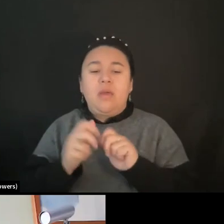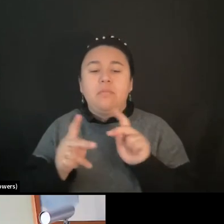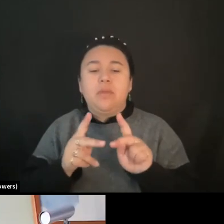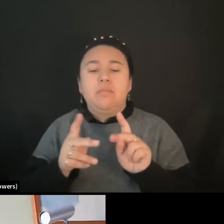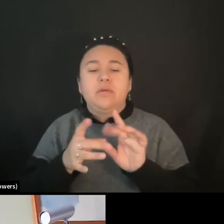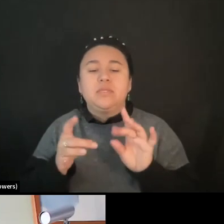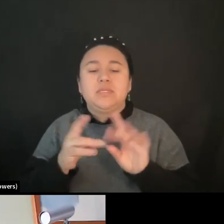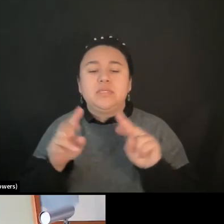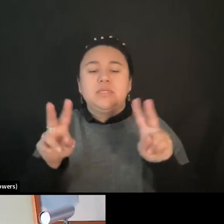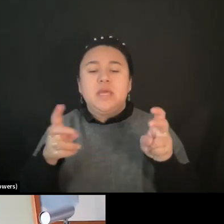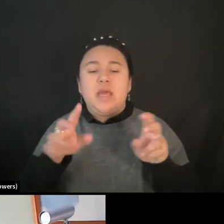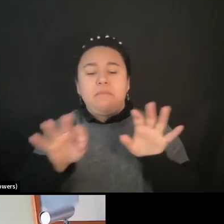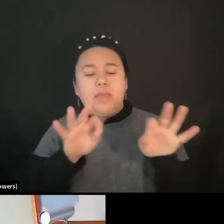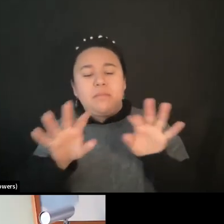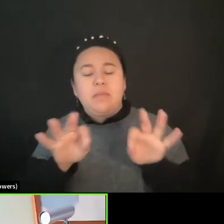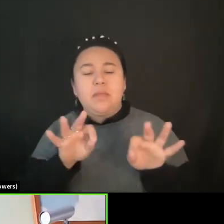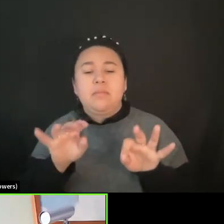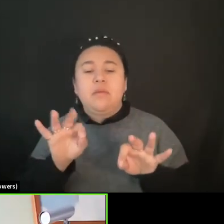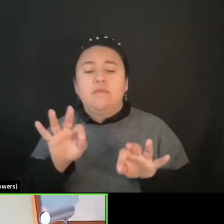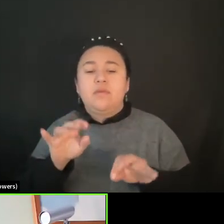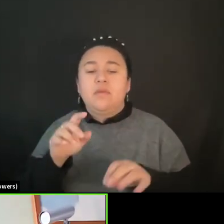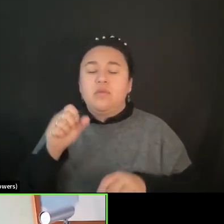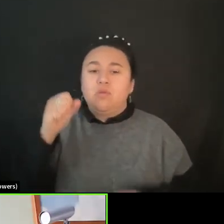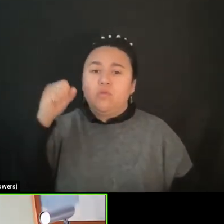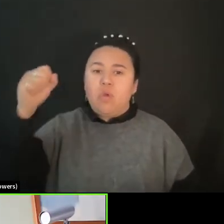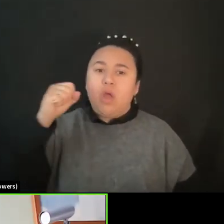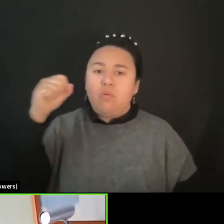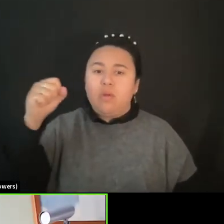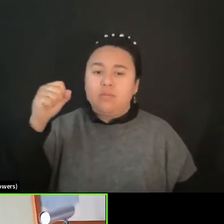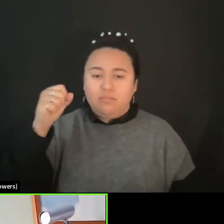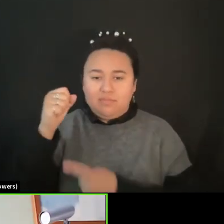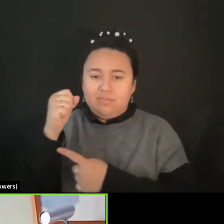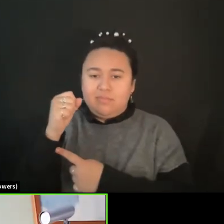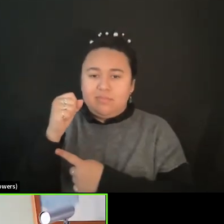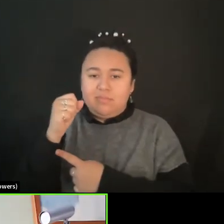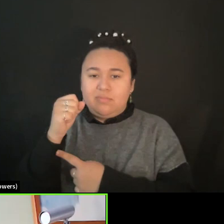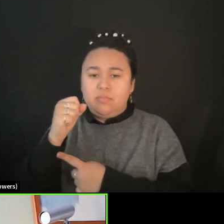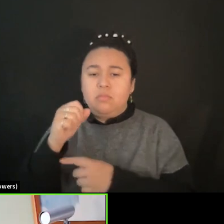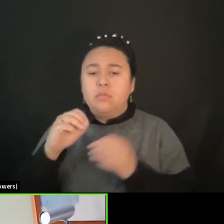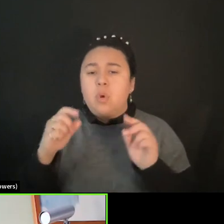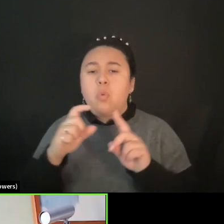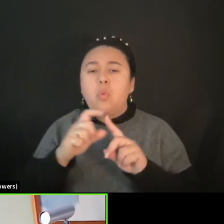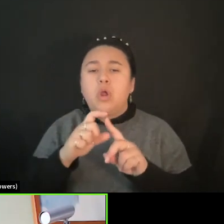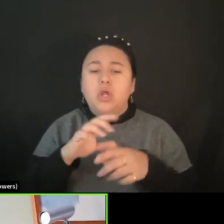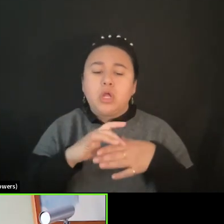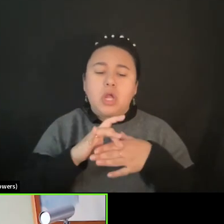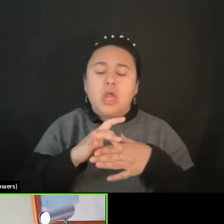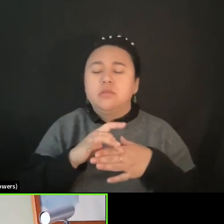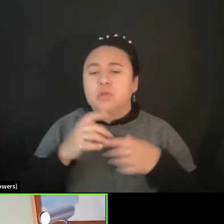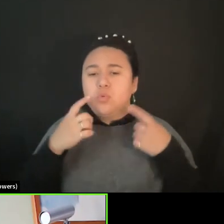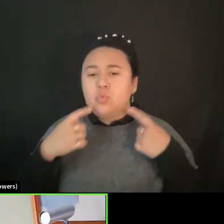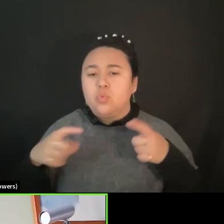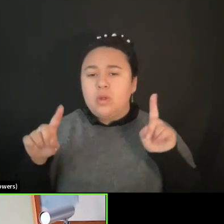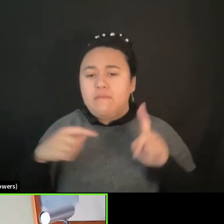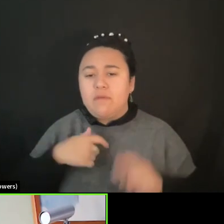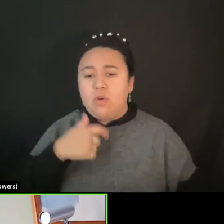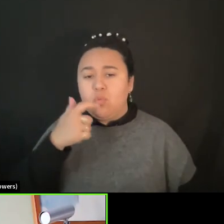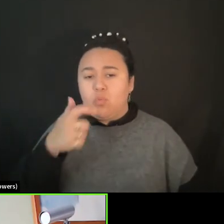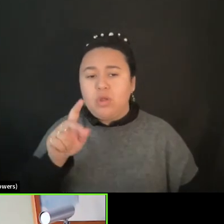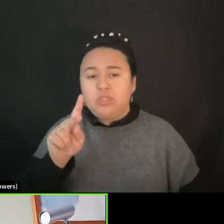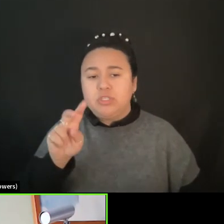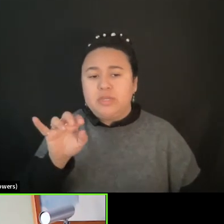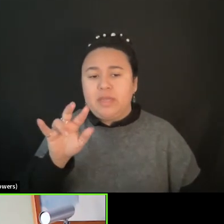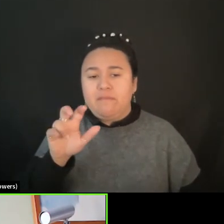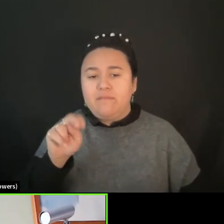them. But even if you go, ha, ha, ha, it would work. If I watch the show that Kayvon is